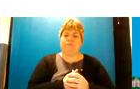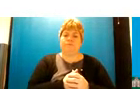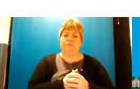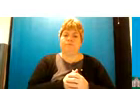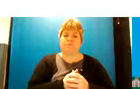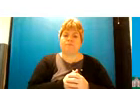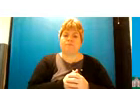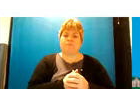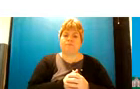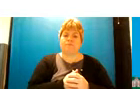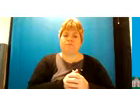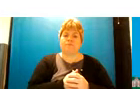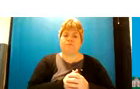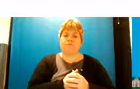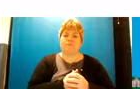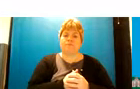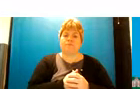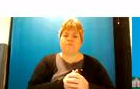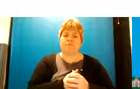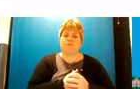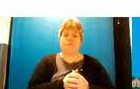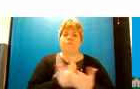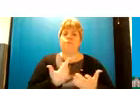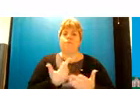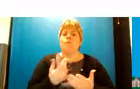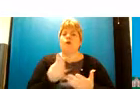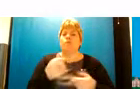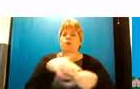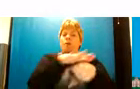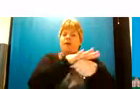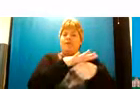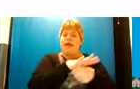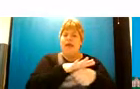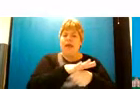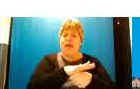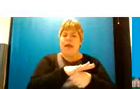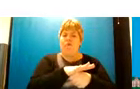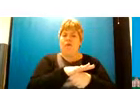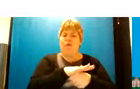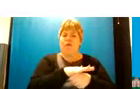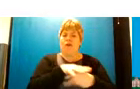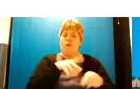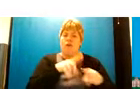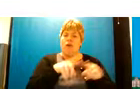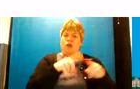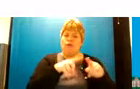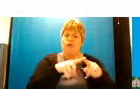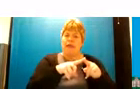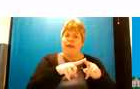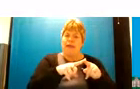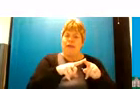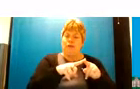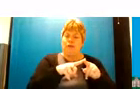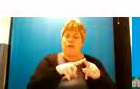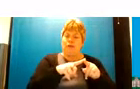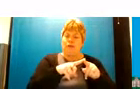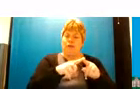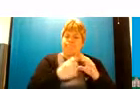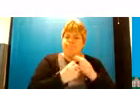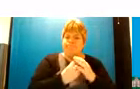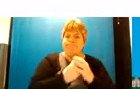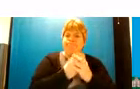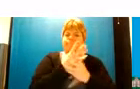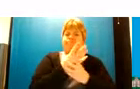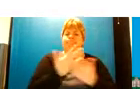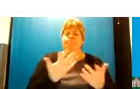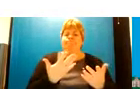um so again then some of the areas that um as part of our model that we're particularly looking to invest in and taking